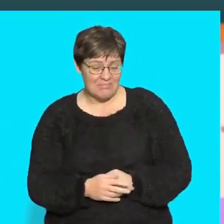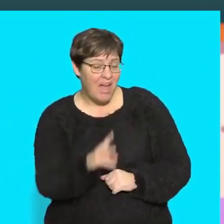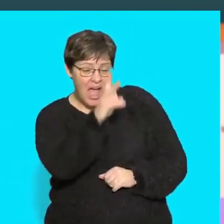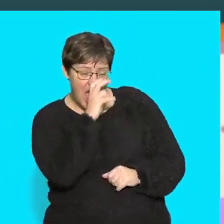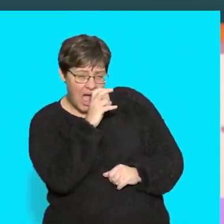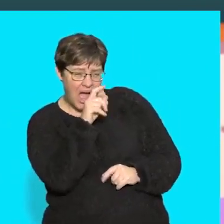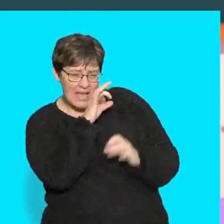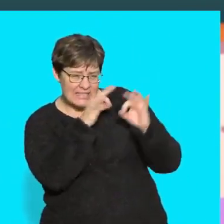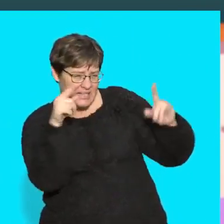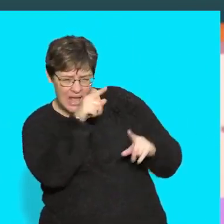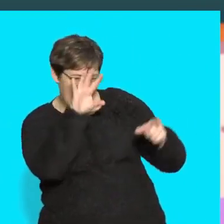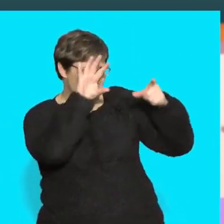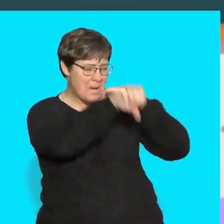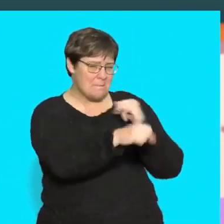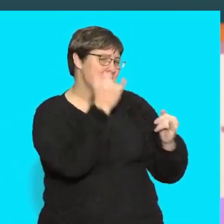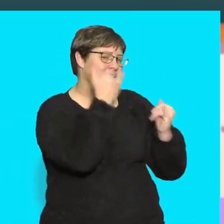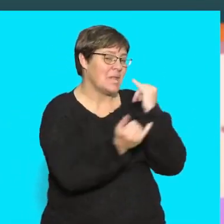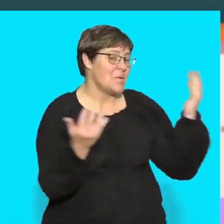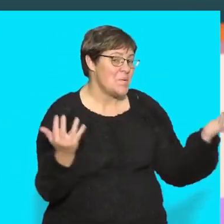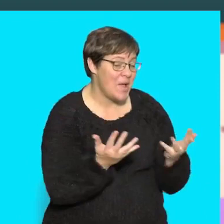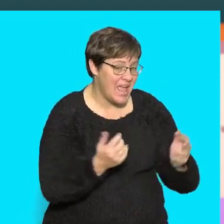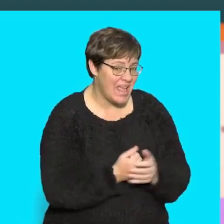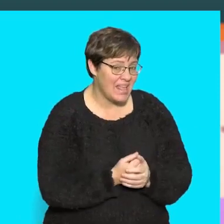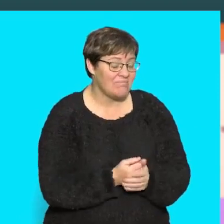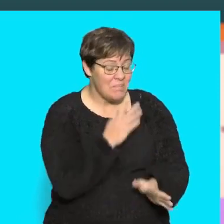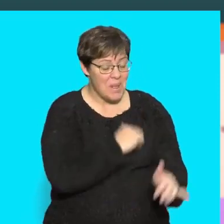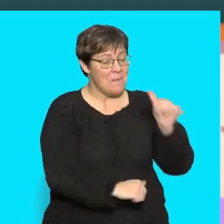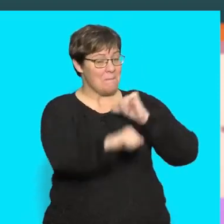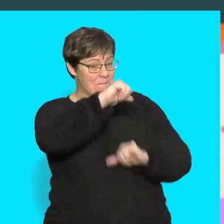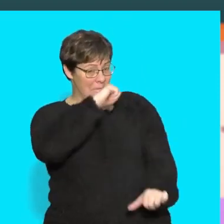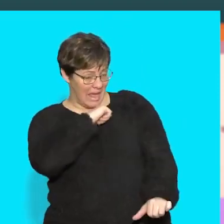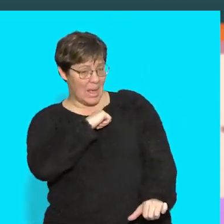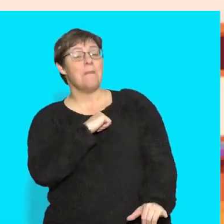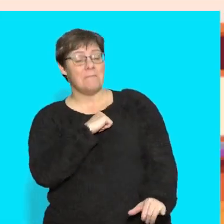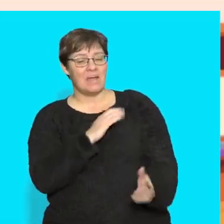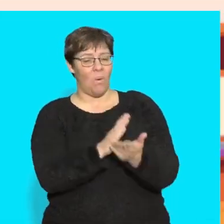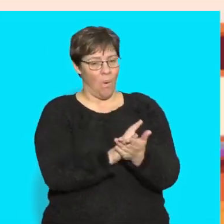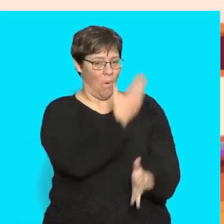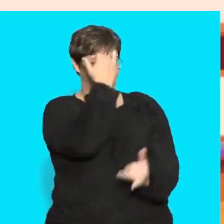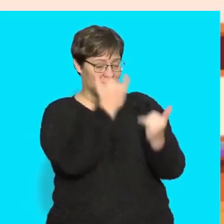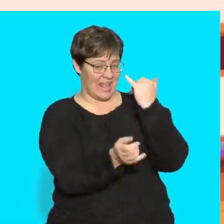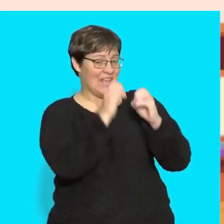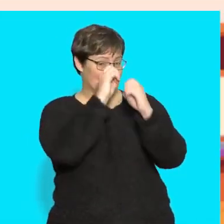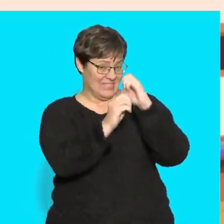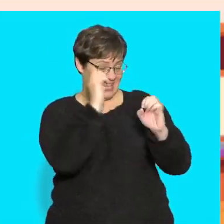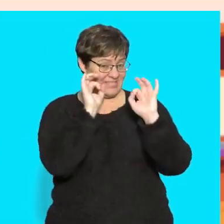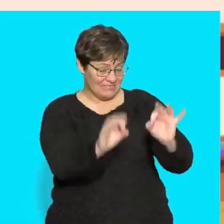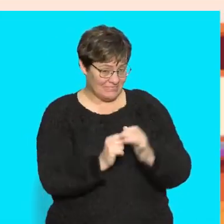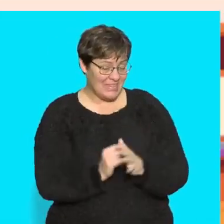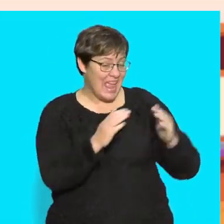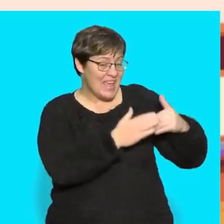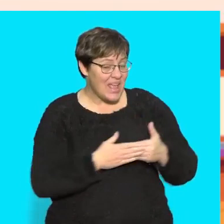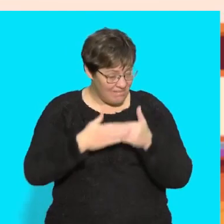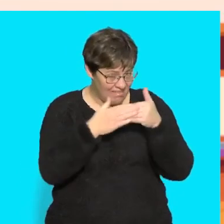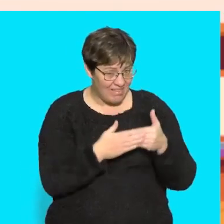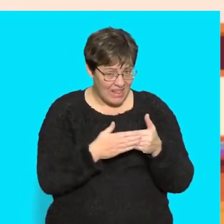find the mistake. Repeat the sentence back to me without the mistake. Be careful! Sometimes